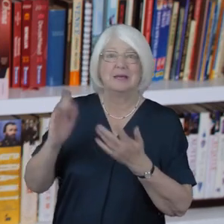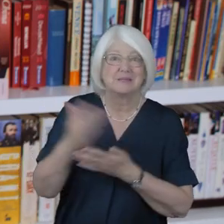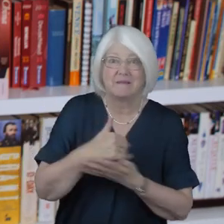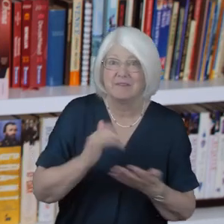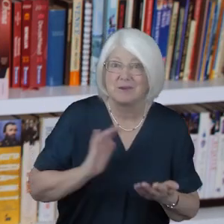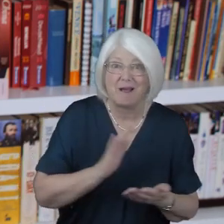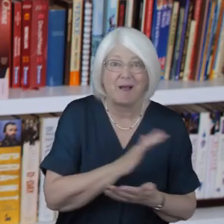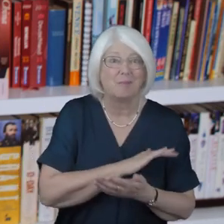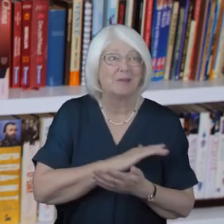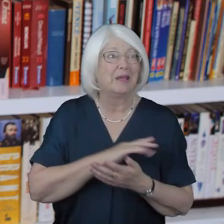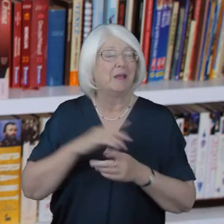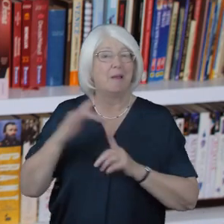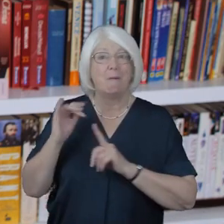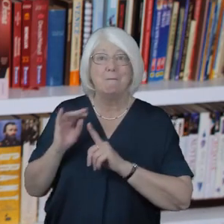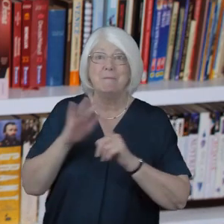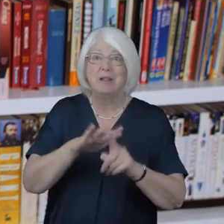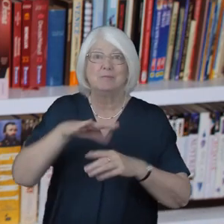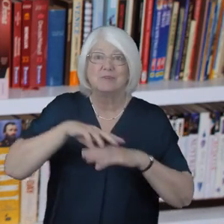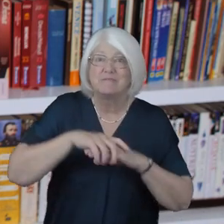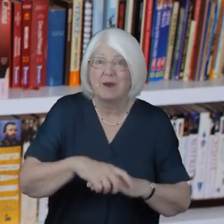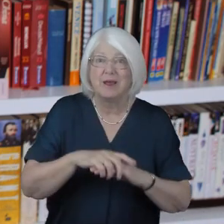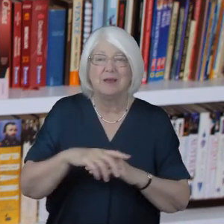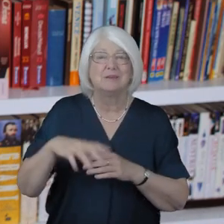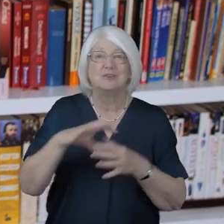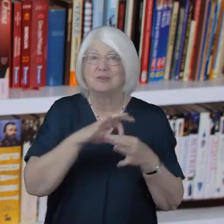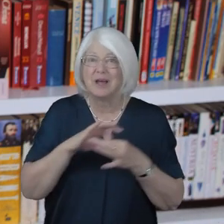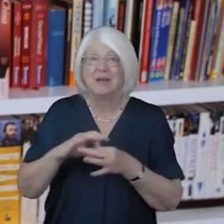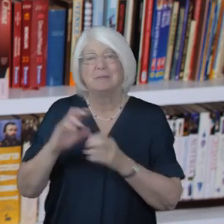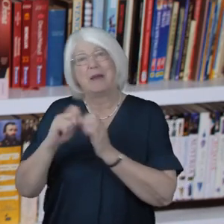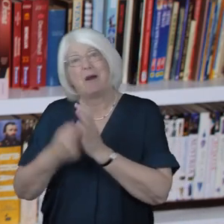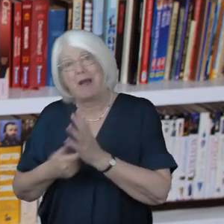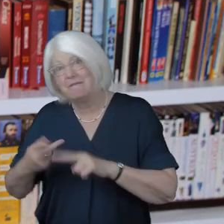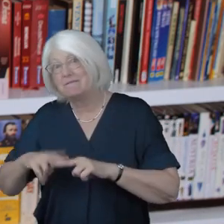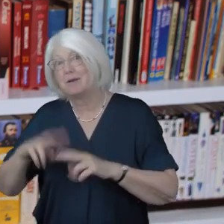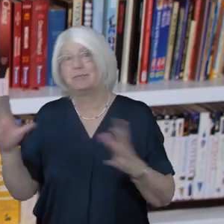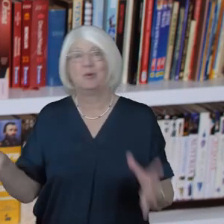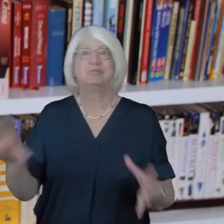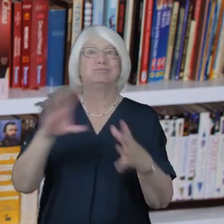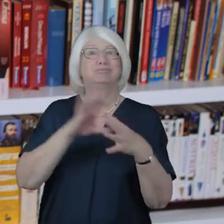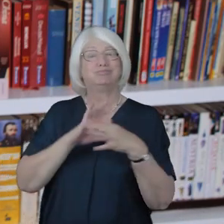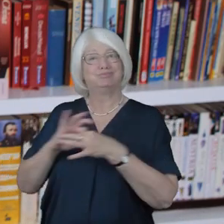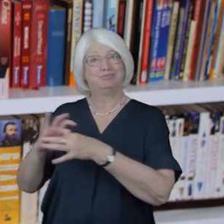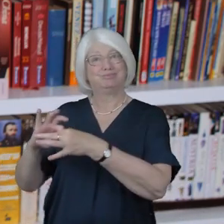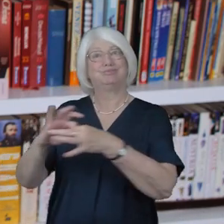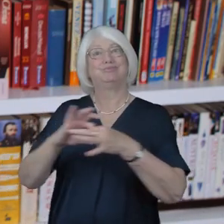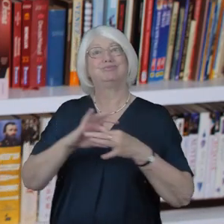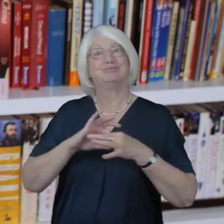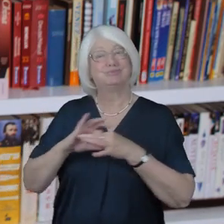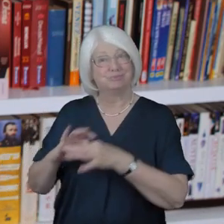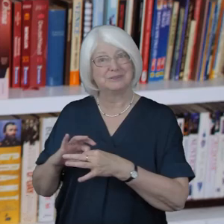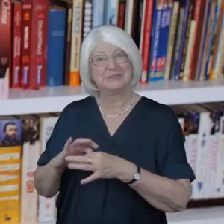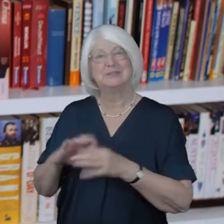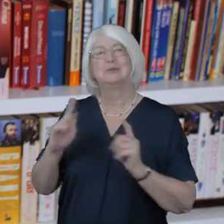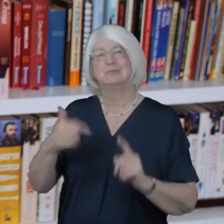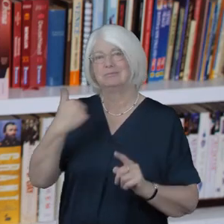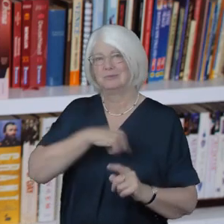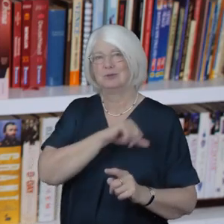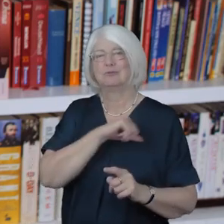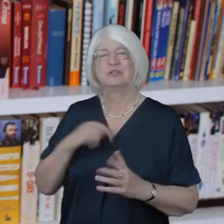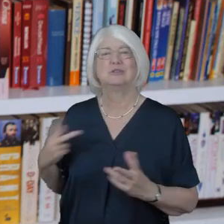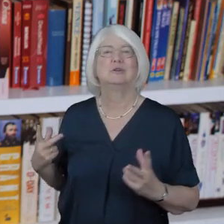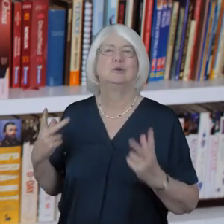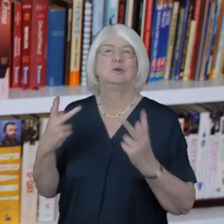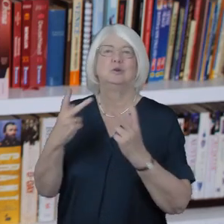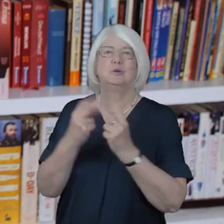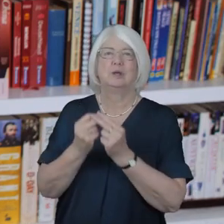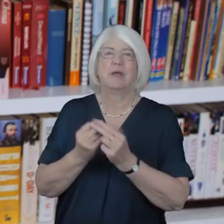Pilgrims Friends Society to name but a few have all come together to be part of a coalition called Christians Together